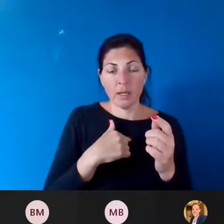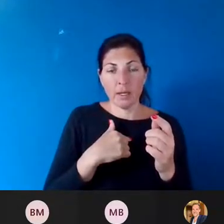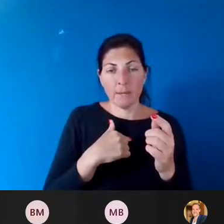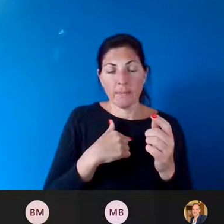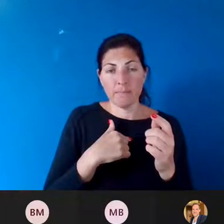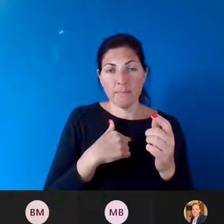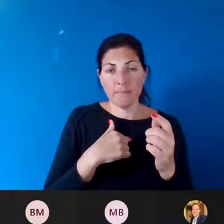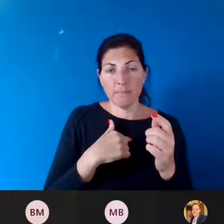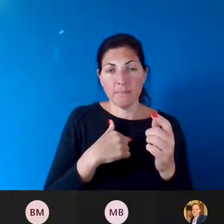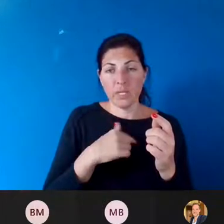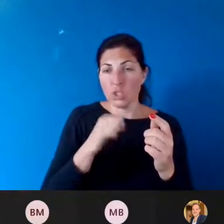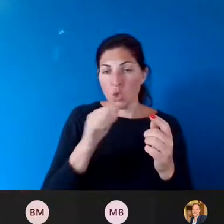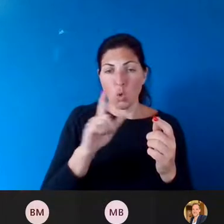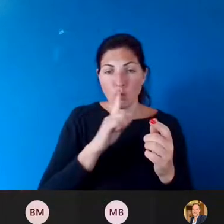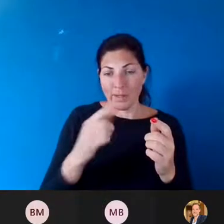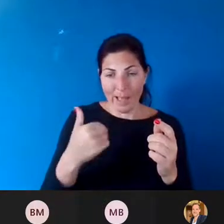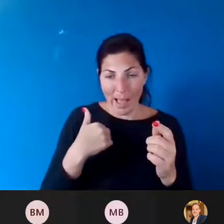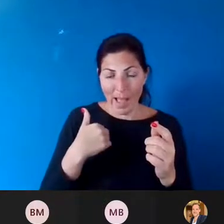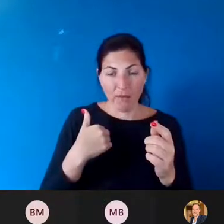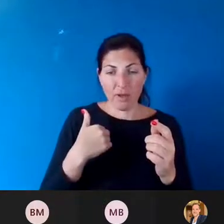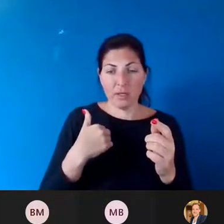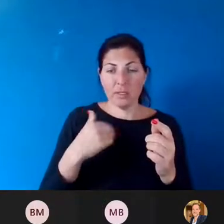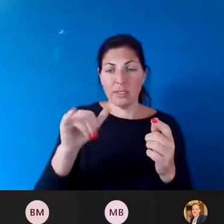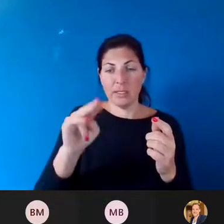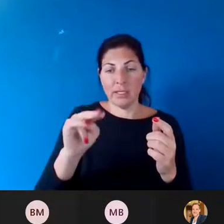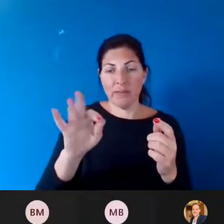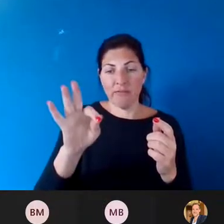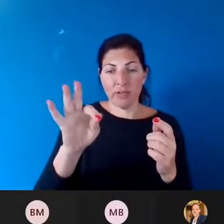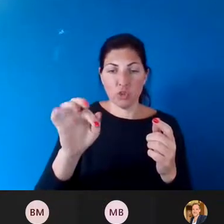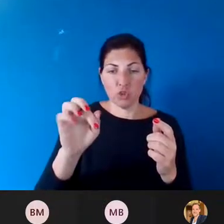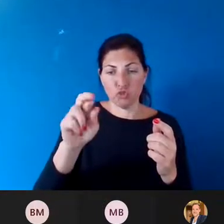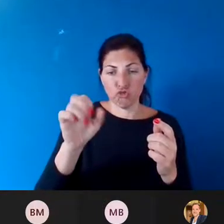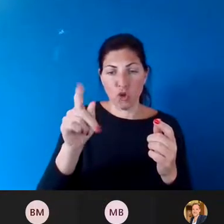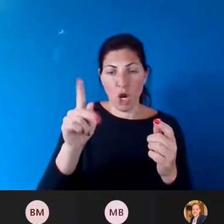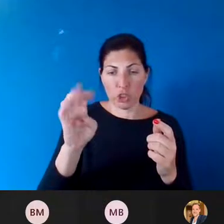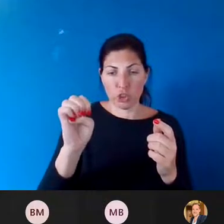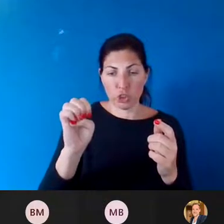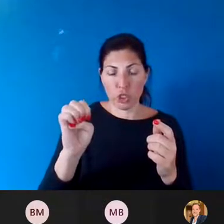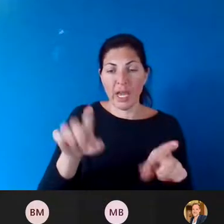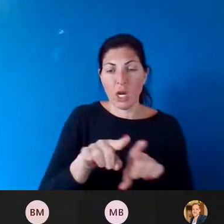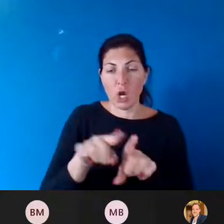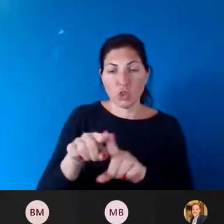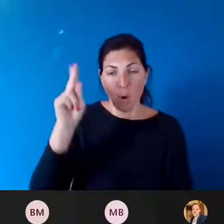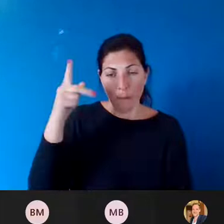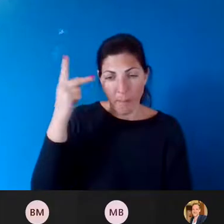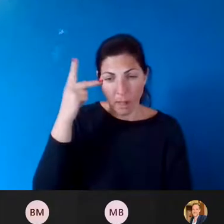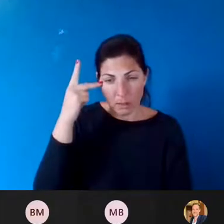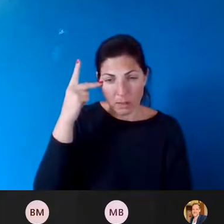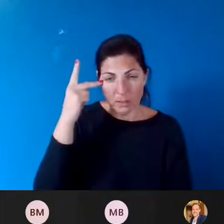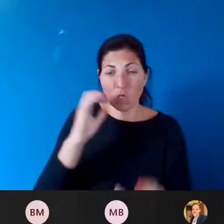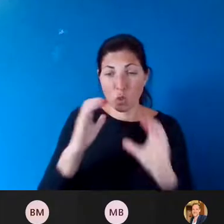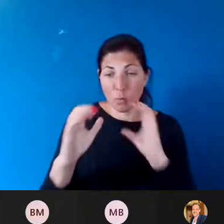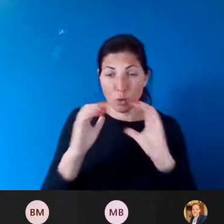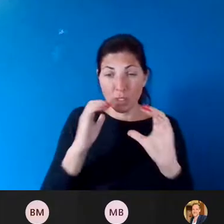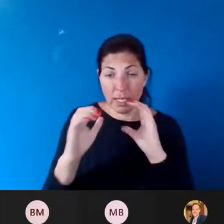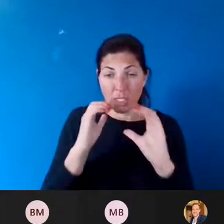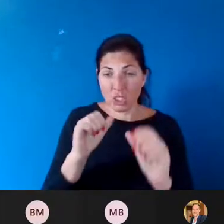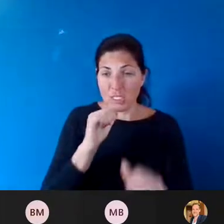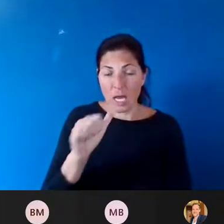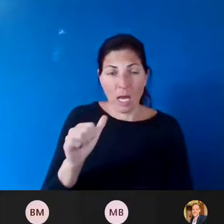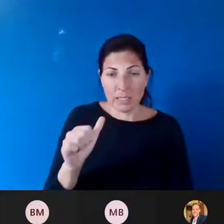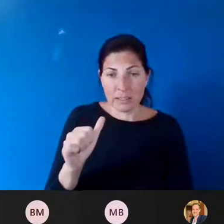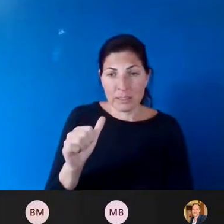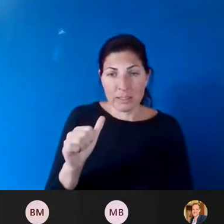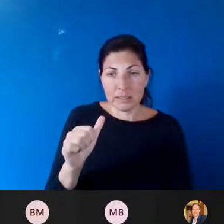an infrastructure that's ready to communicate. And we have had such fractured politics that communication doesn't exist